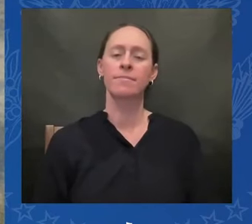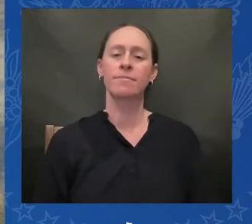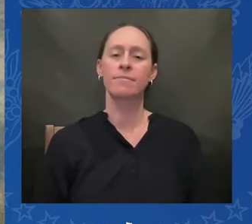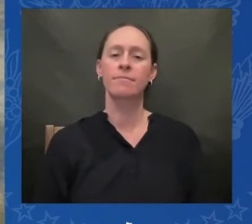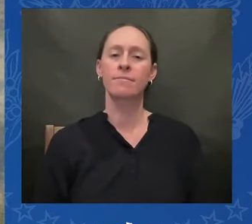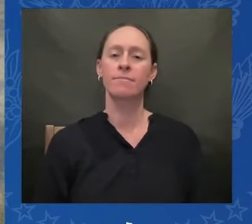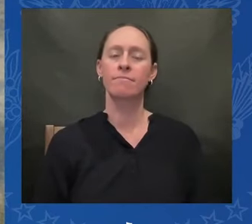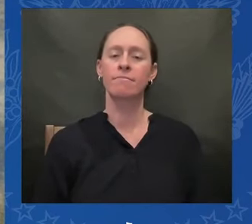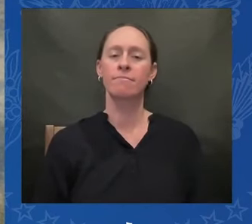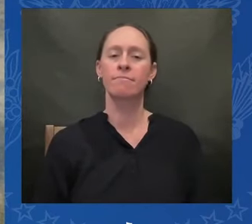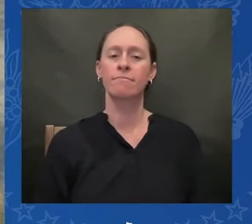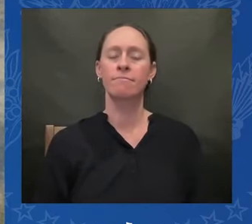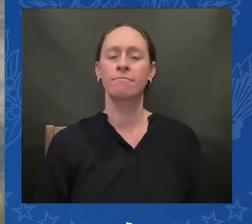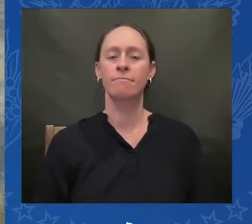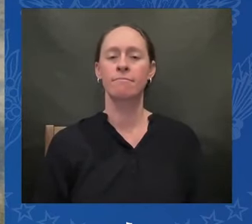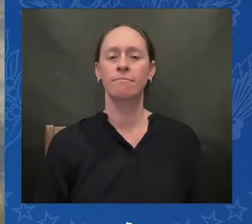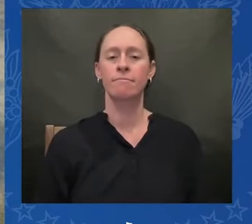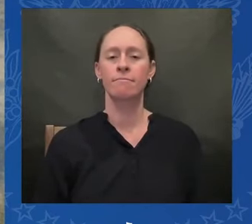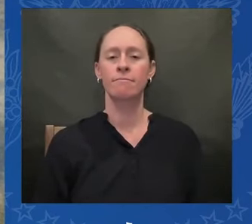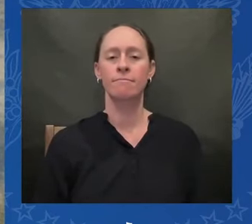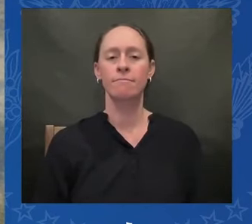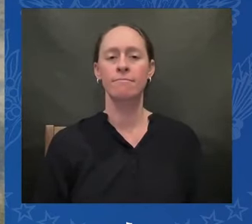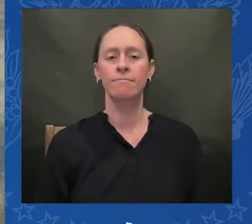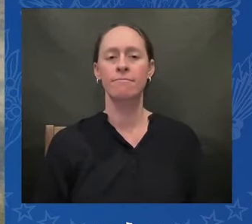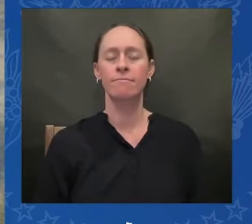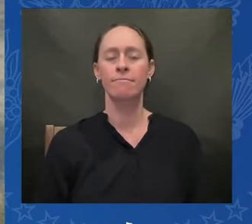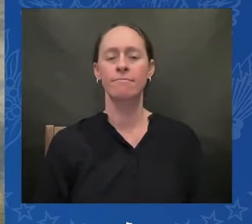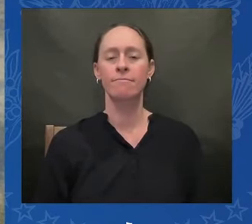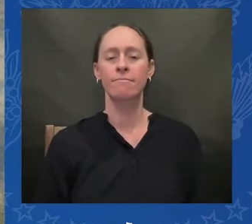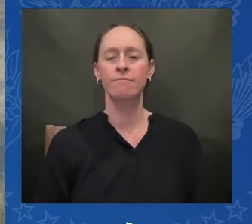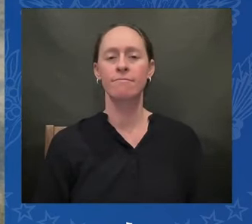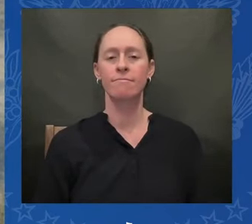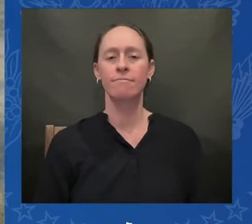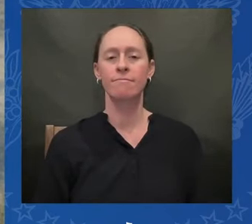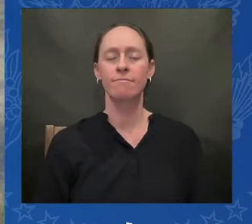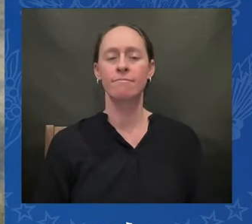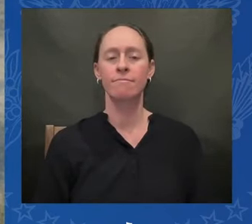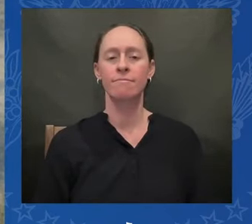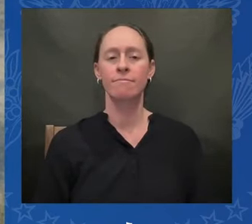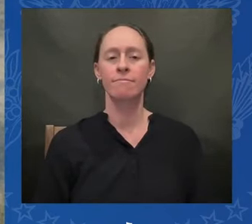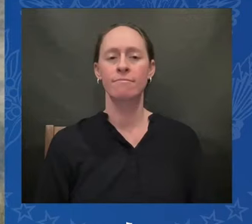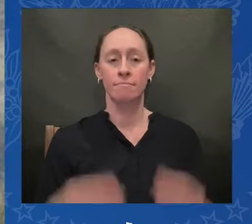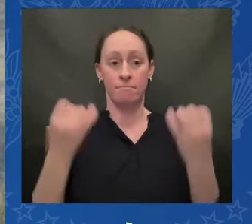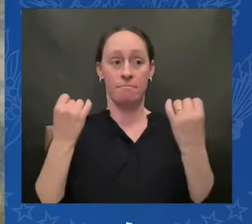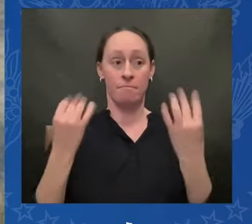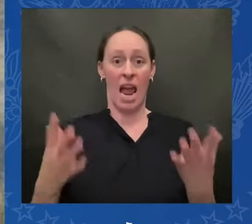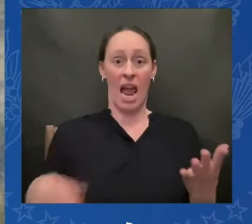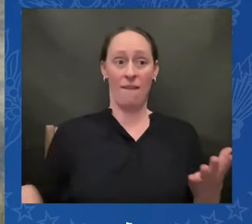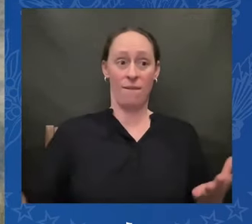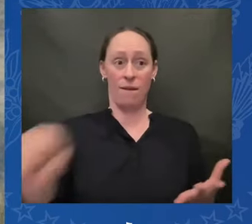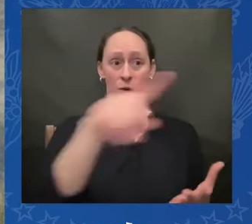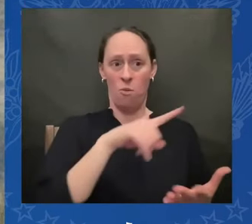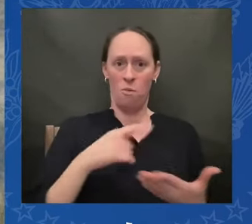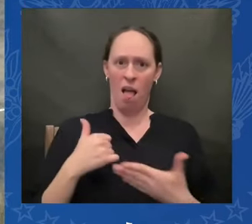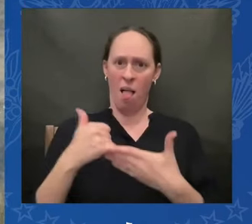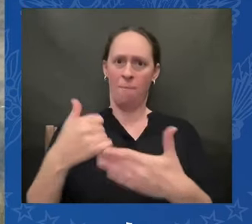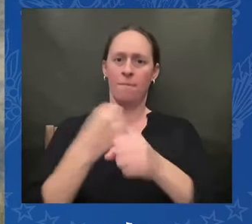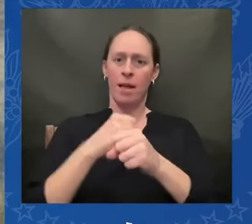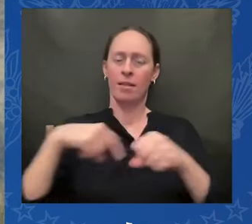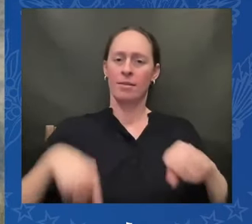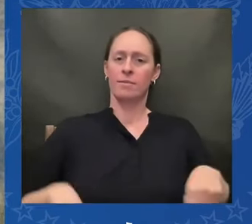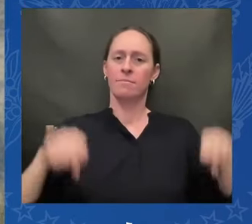so many of you have been crucial to this process that includes the interior department staff